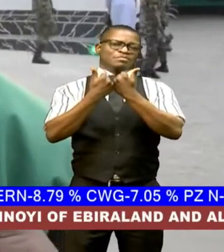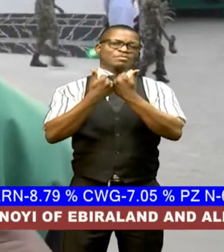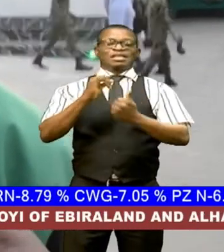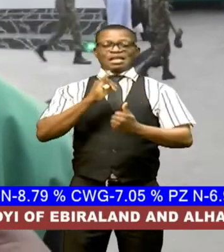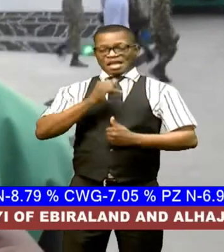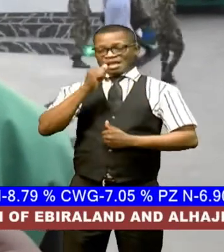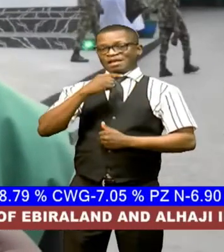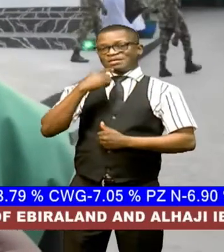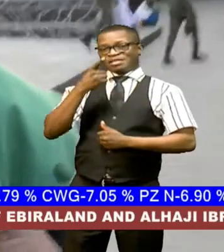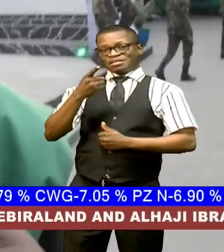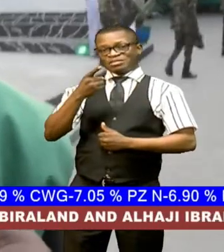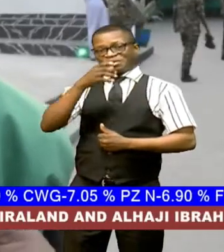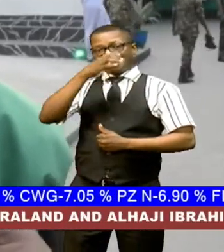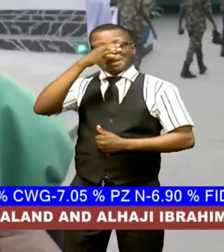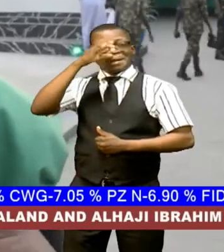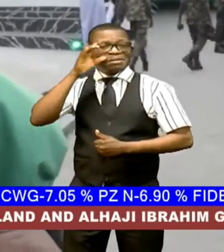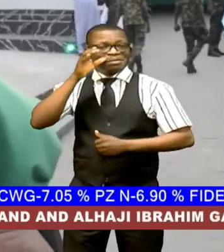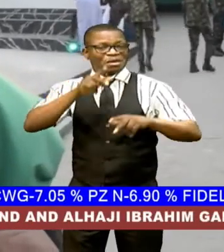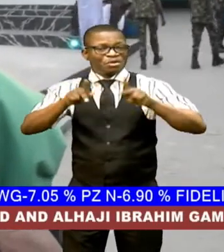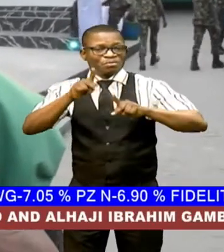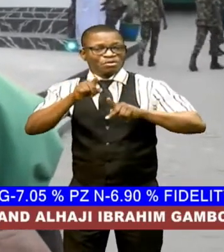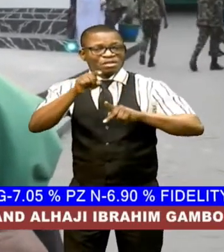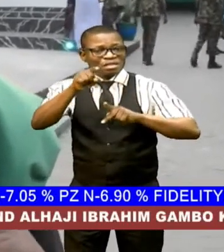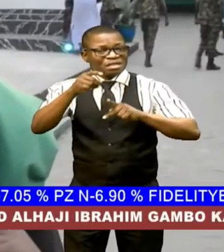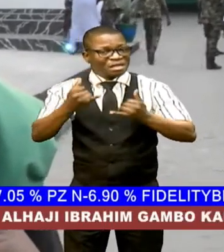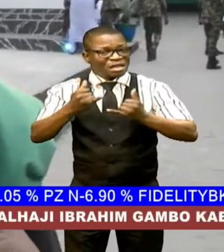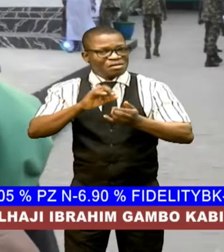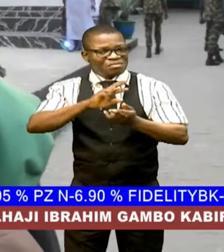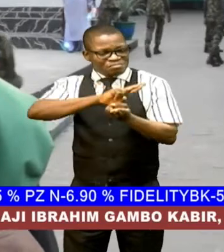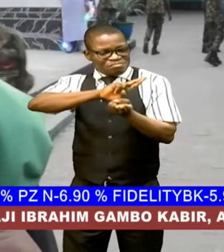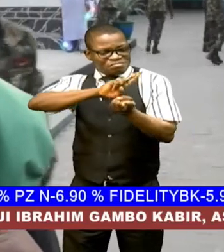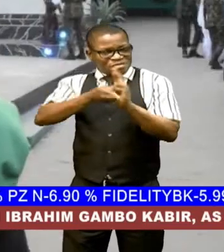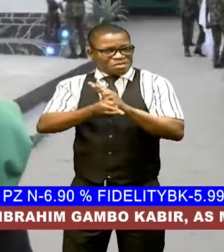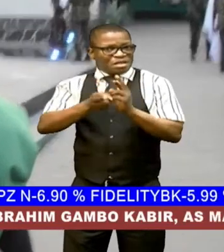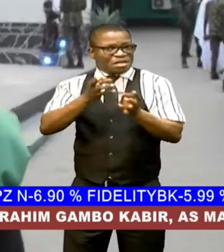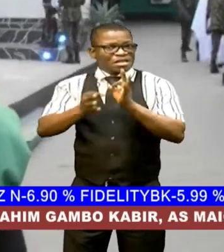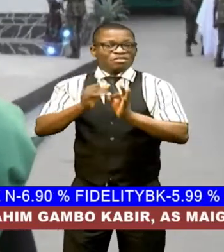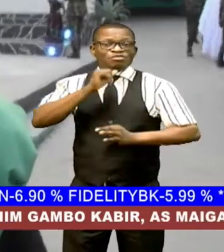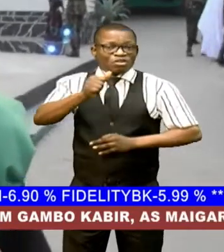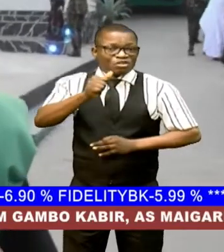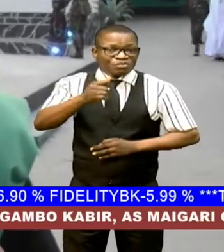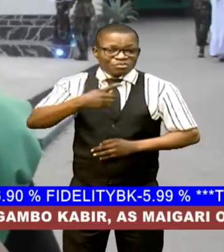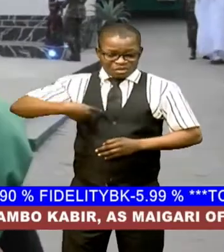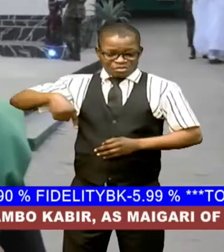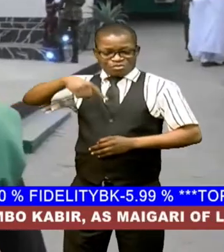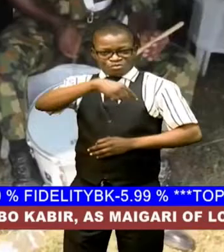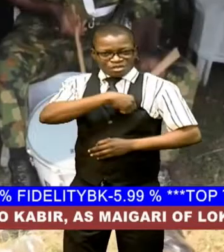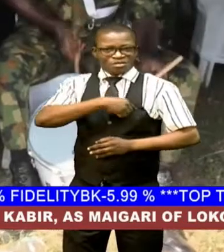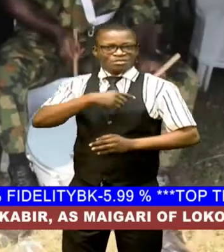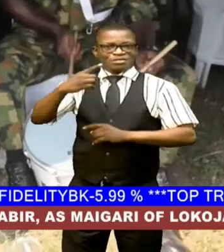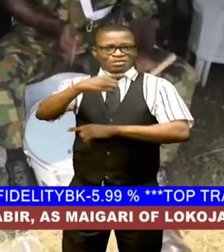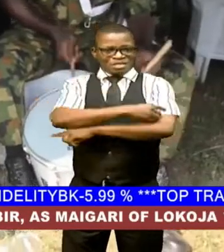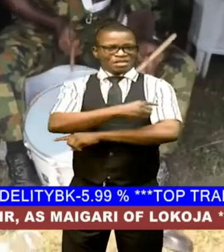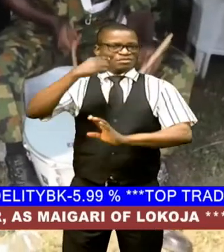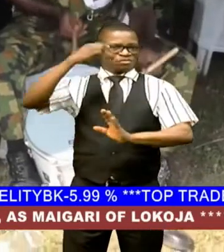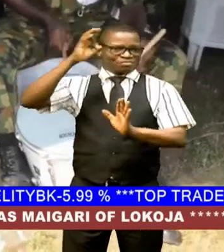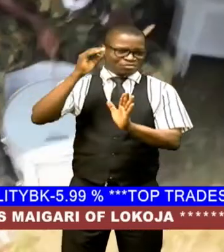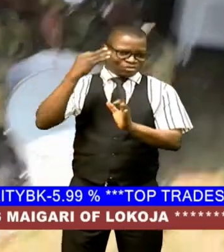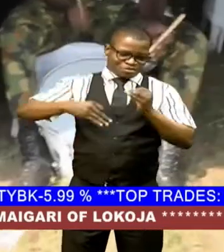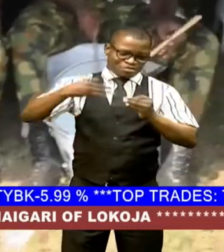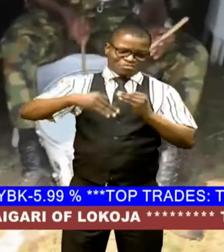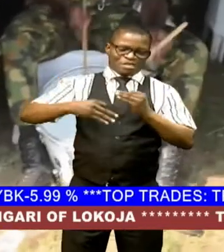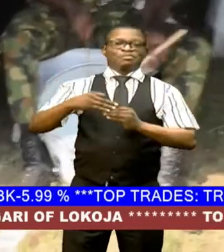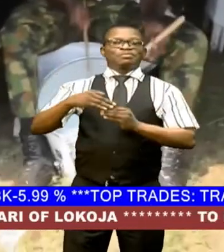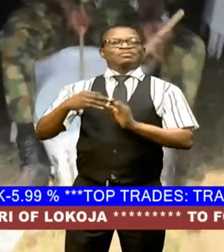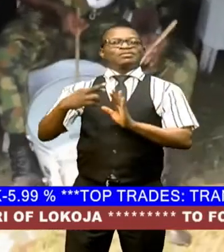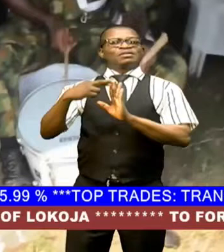saying this to the criminals it is better they repent now otherwise we are the day of recording in a message 63